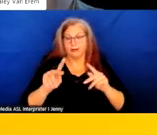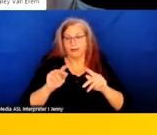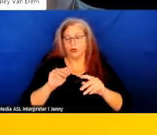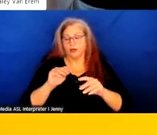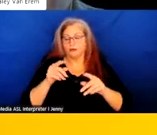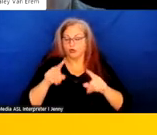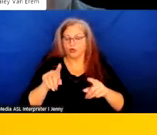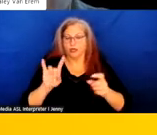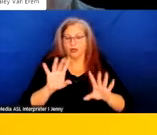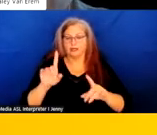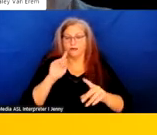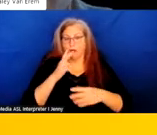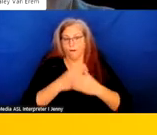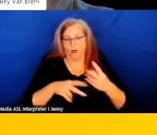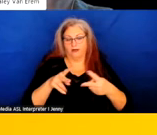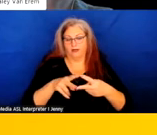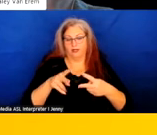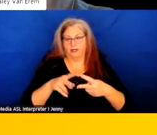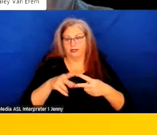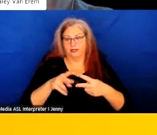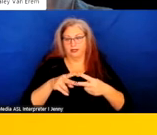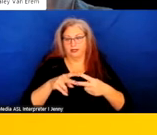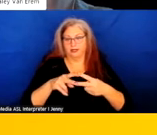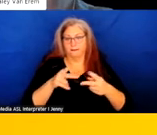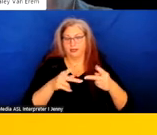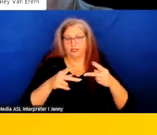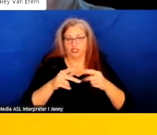in crisis under both of these provisions.